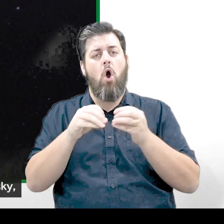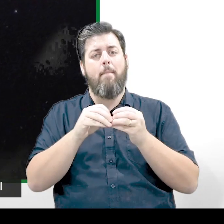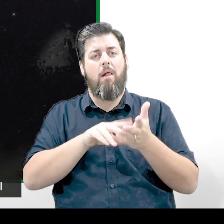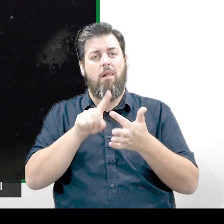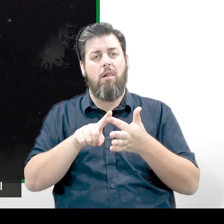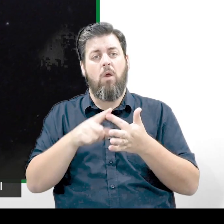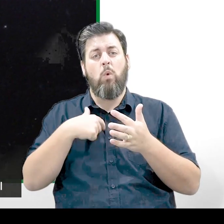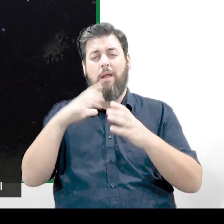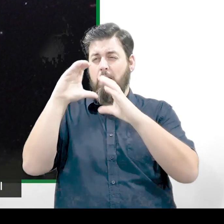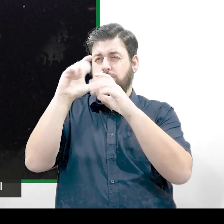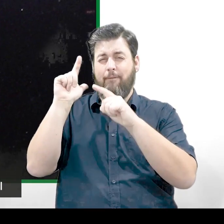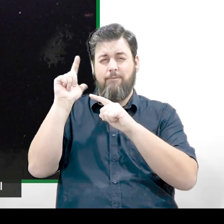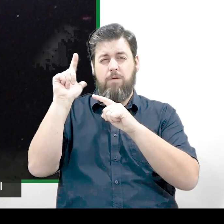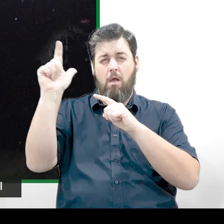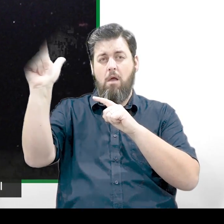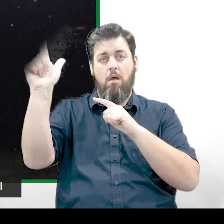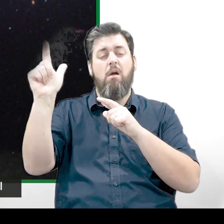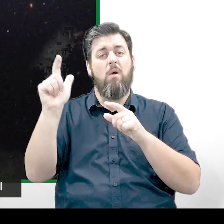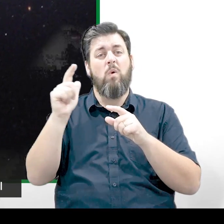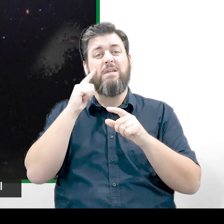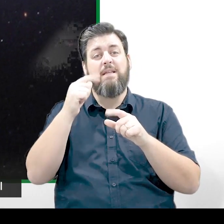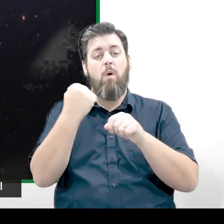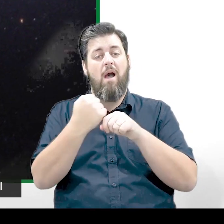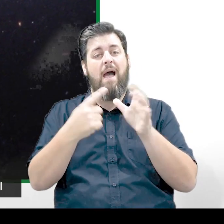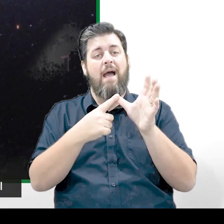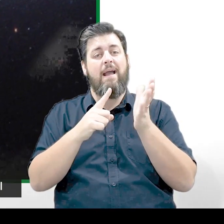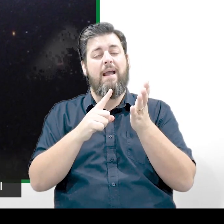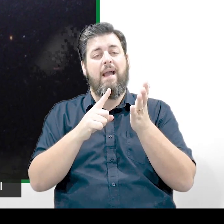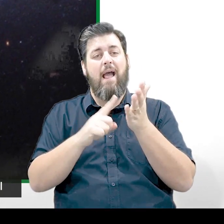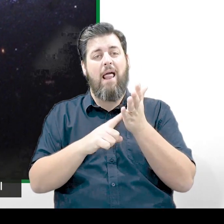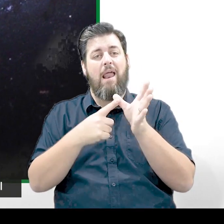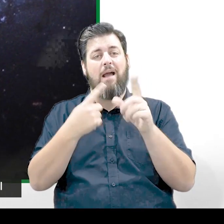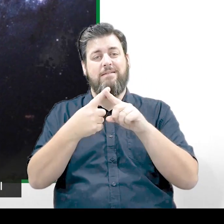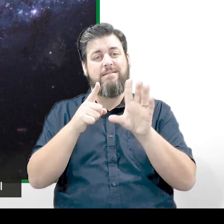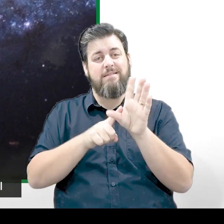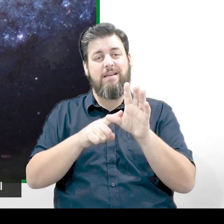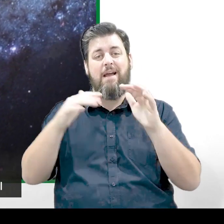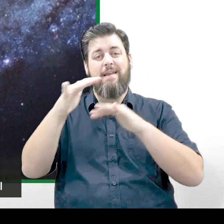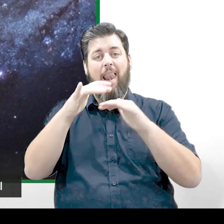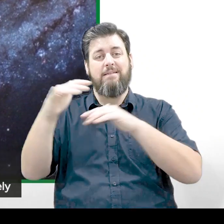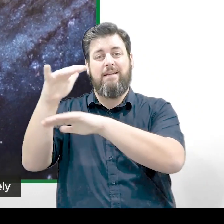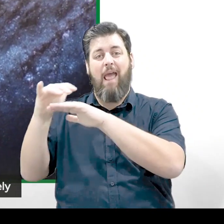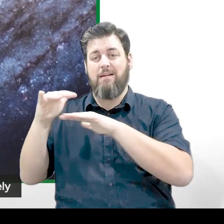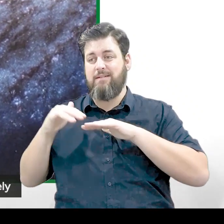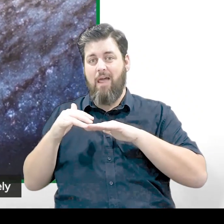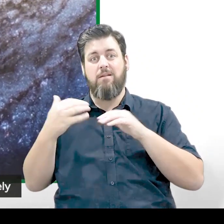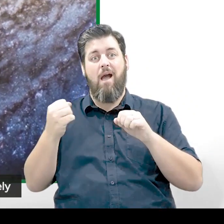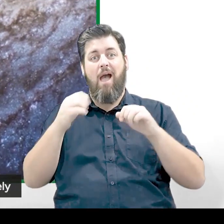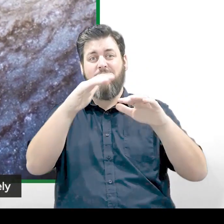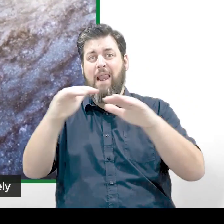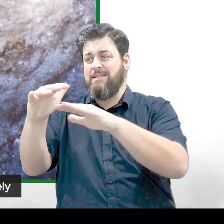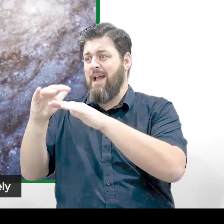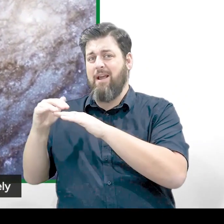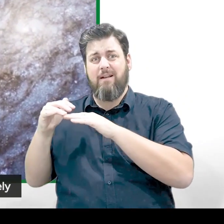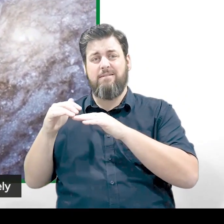the sky. And every galaxy is full of billions of stars and there are planets around all of those stars. So there are